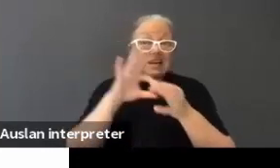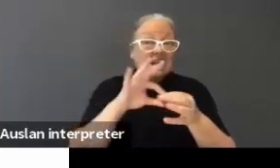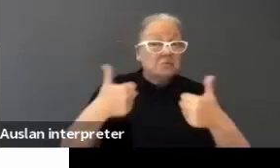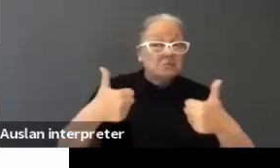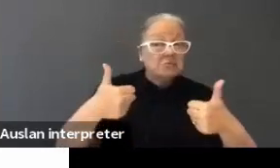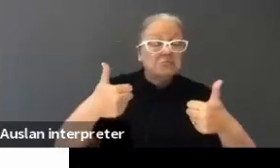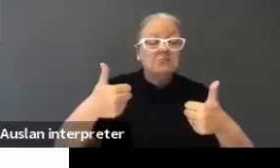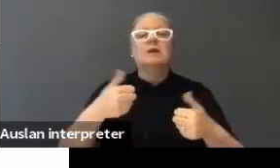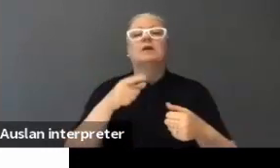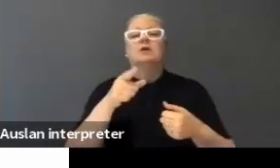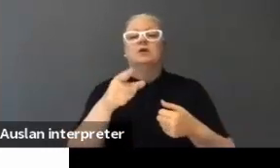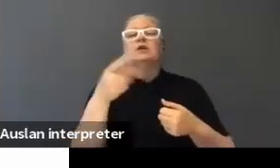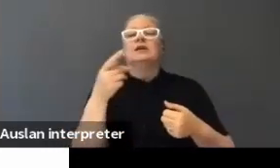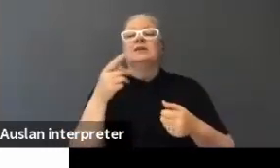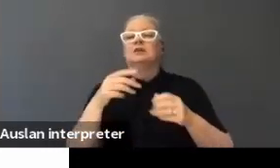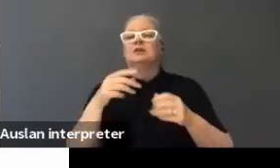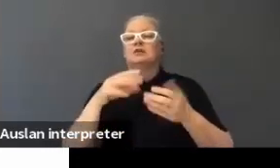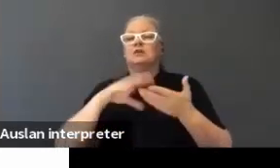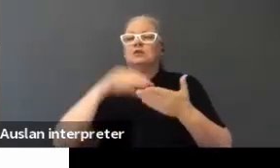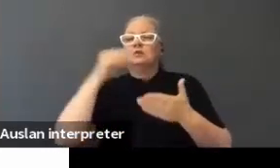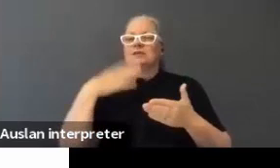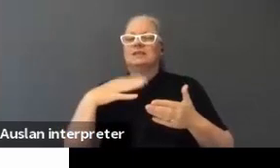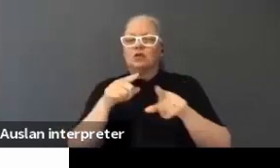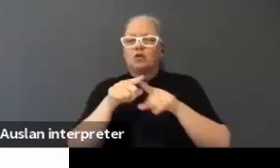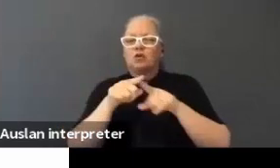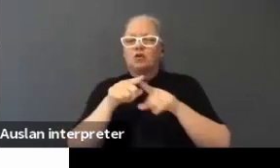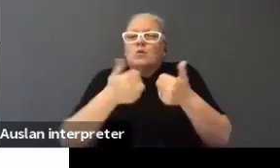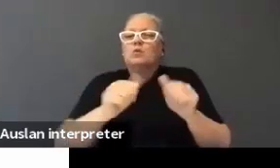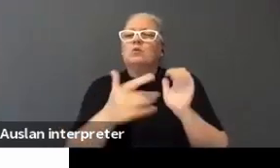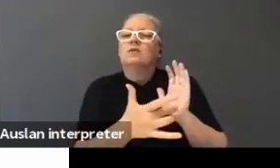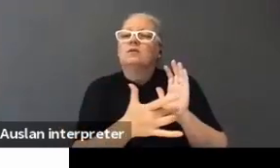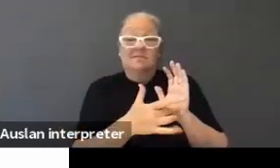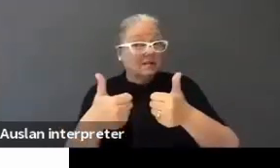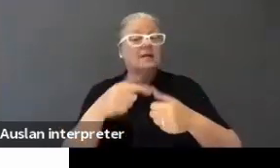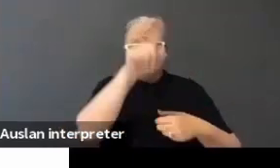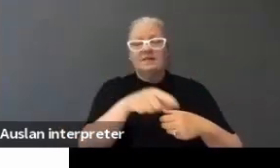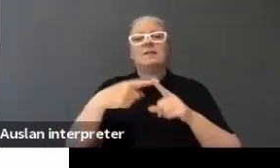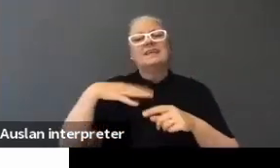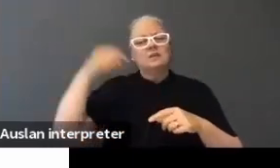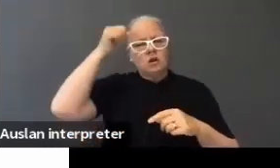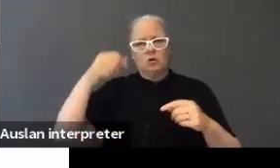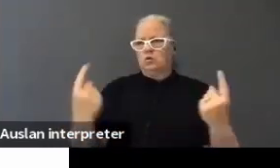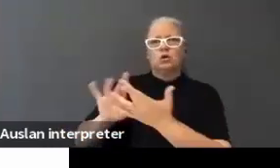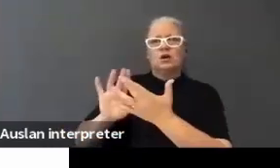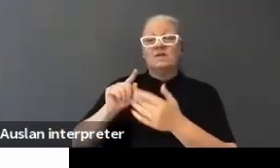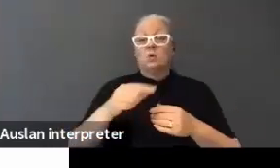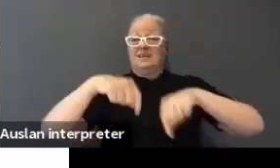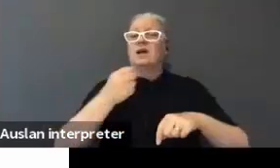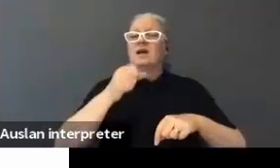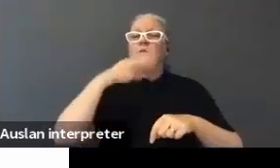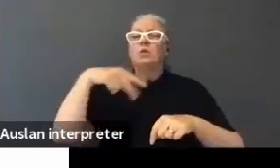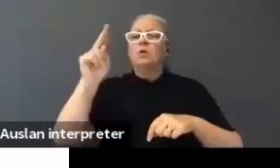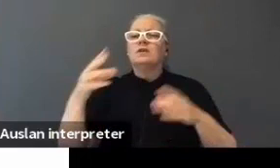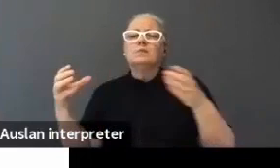they're using. They also need to know who to contact. For the webinar today, we set up a WhatsApp group so